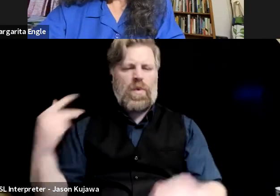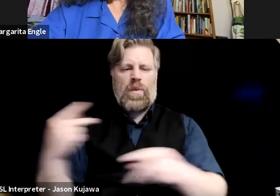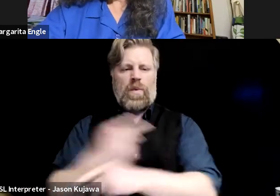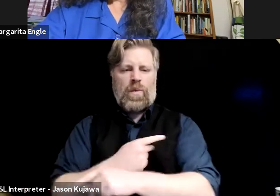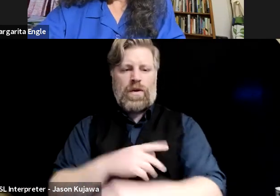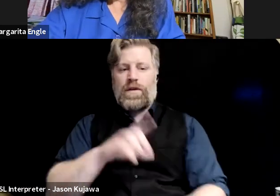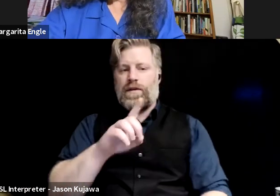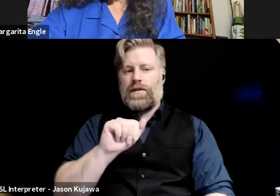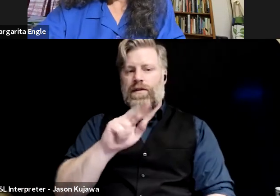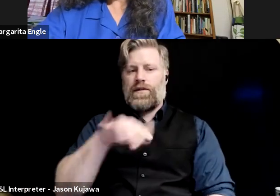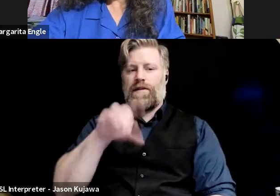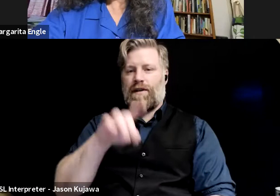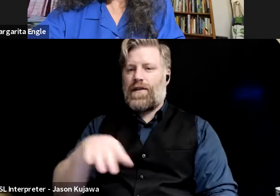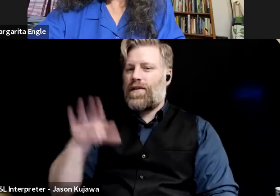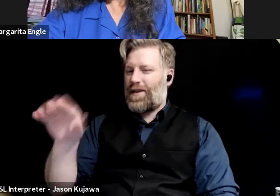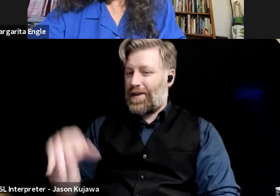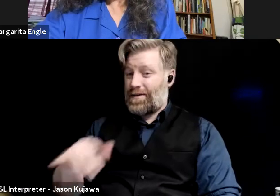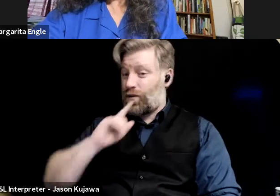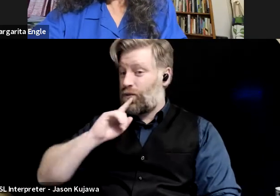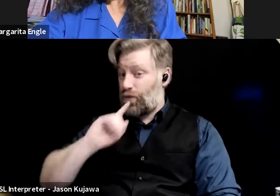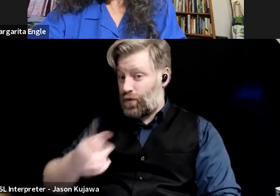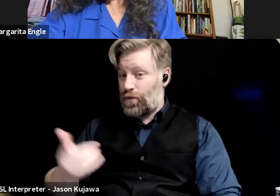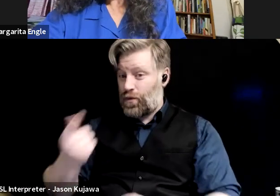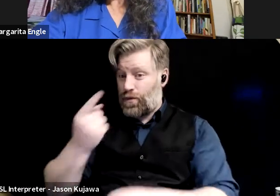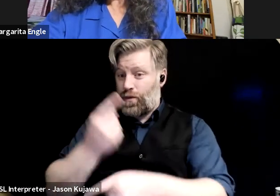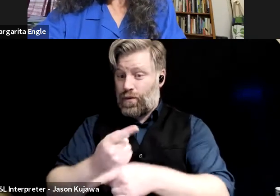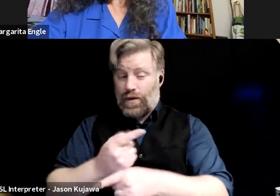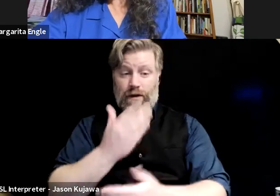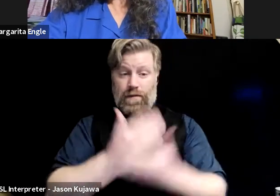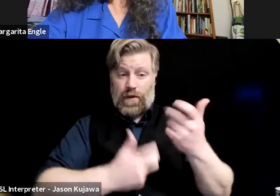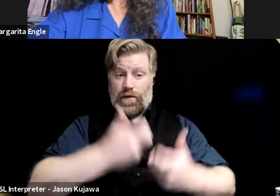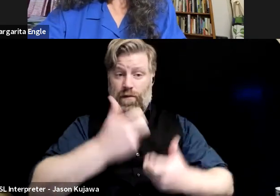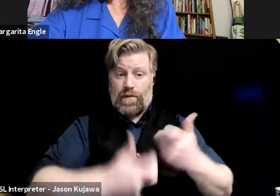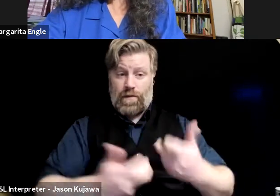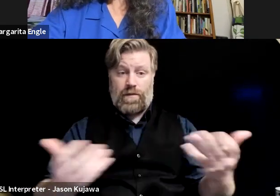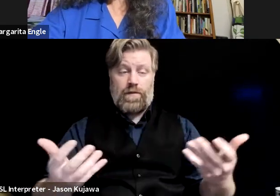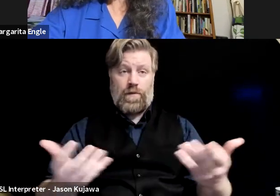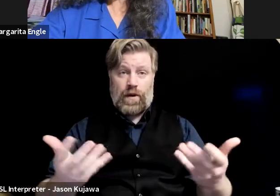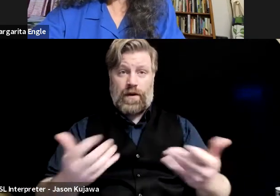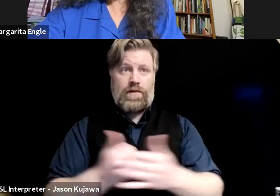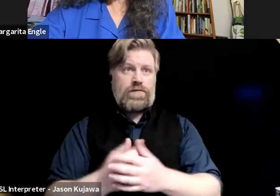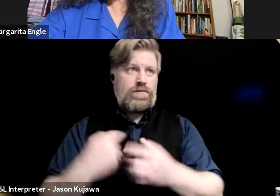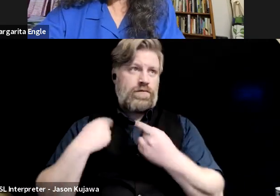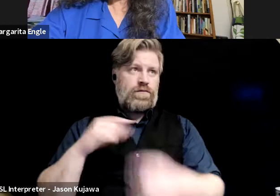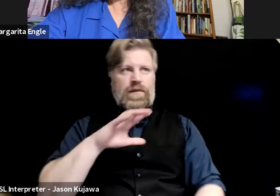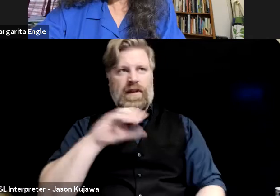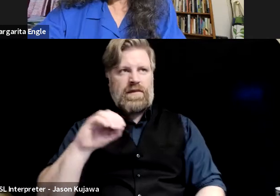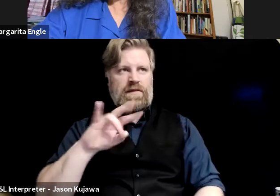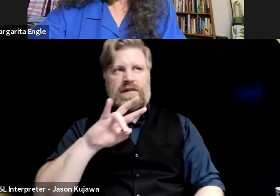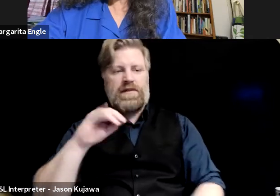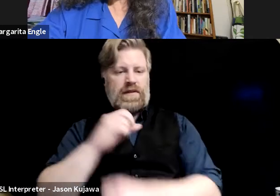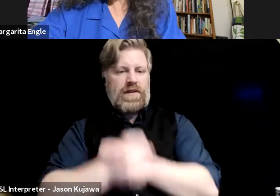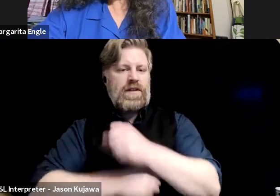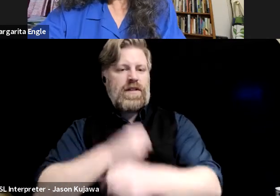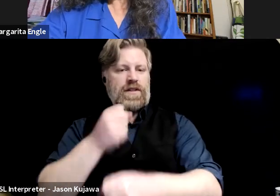I mean, isn't it true, Margarita, that, I mean, part of the problem is, like, the past, I don't know, 50 to 70 years, there's kind